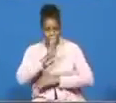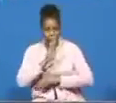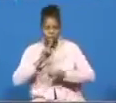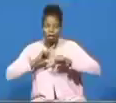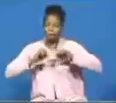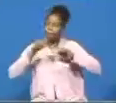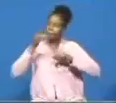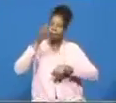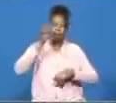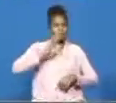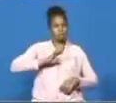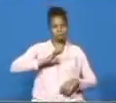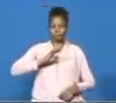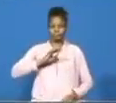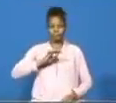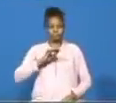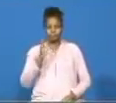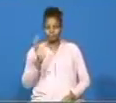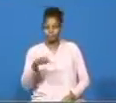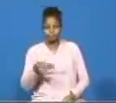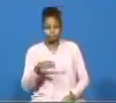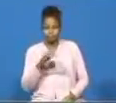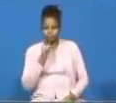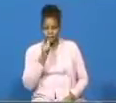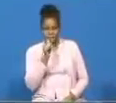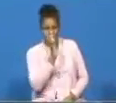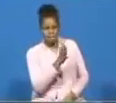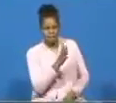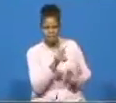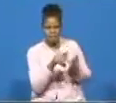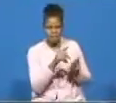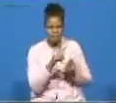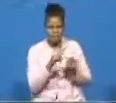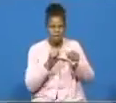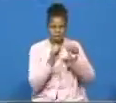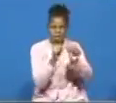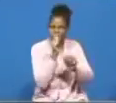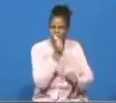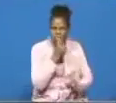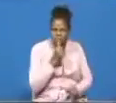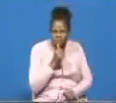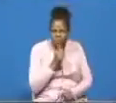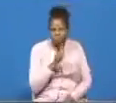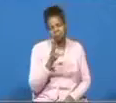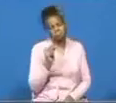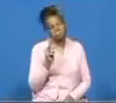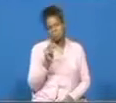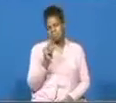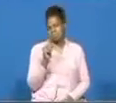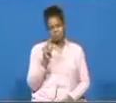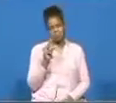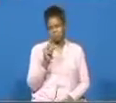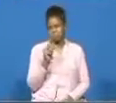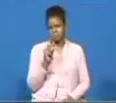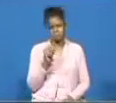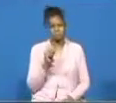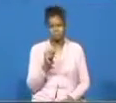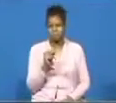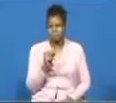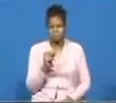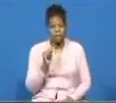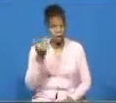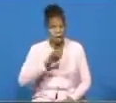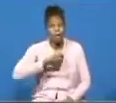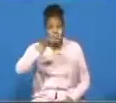god would not leave his people to continue to suffer in egyptian bondage oh no no no no no